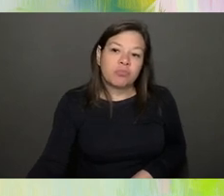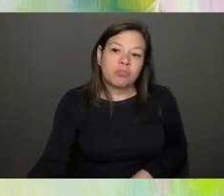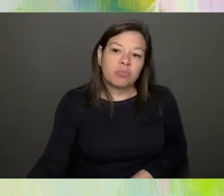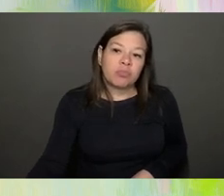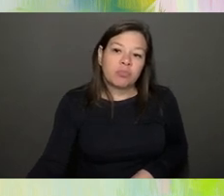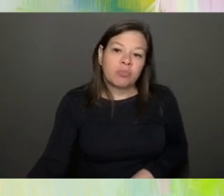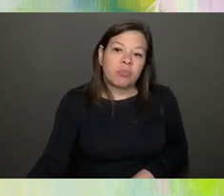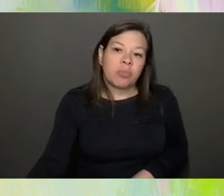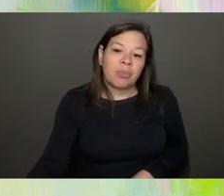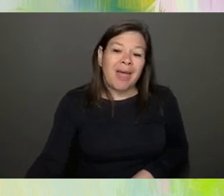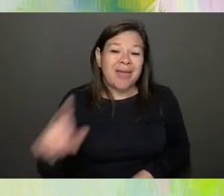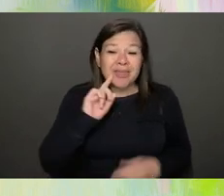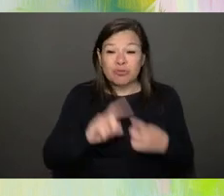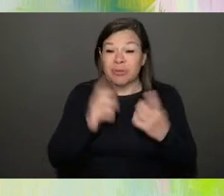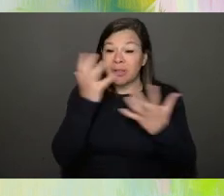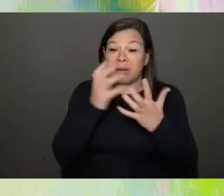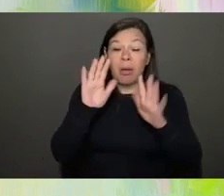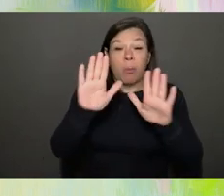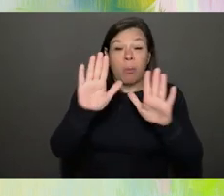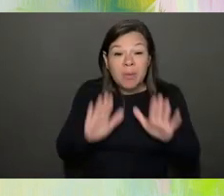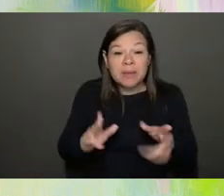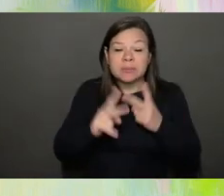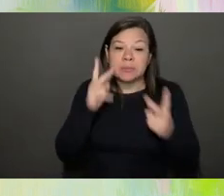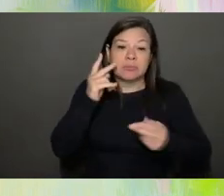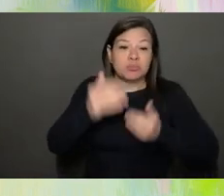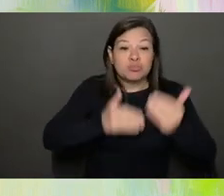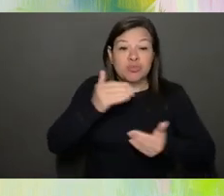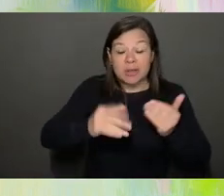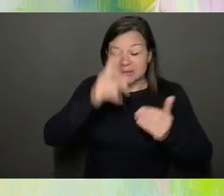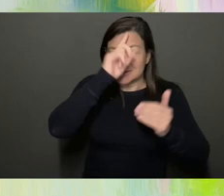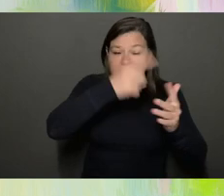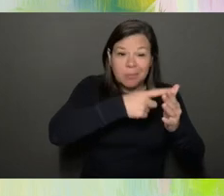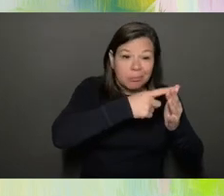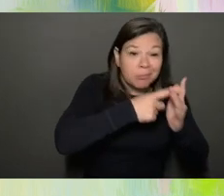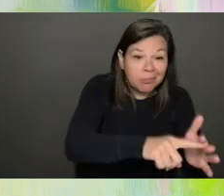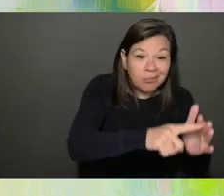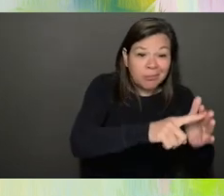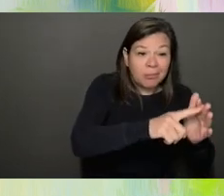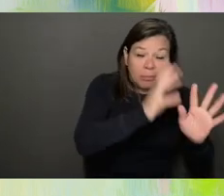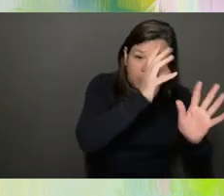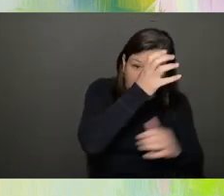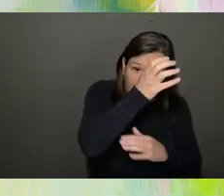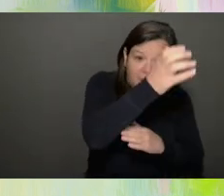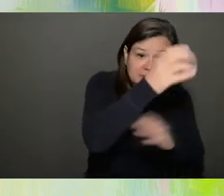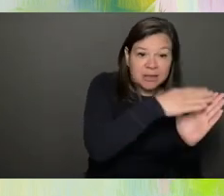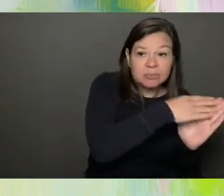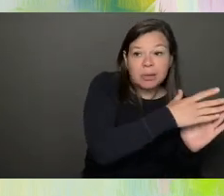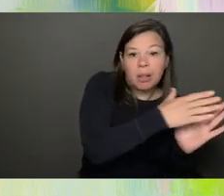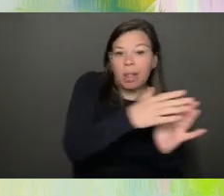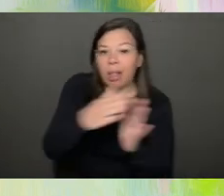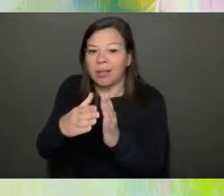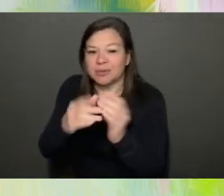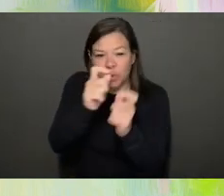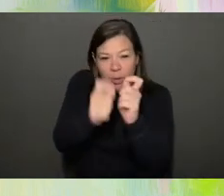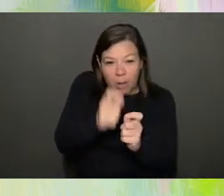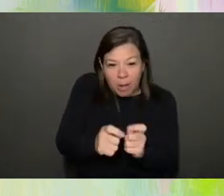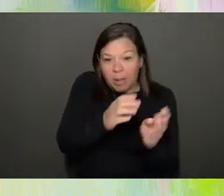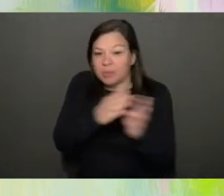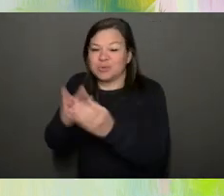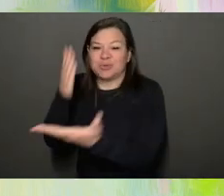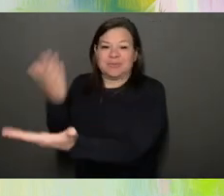see the process from conception to fine tuning to delivery. And I think that